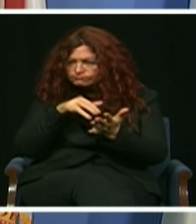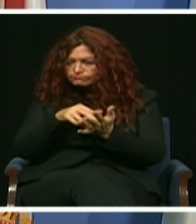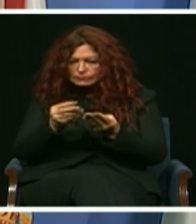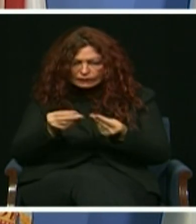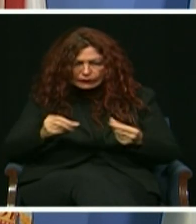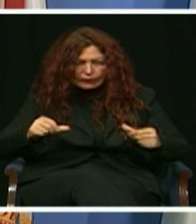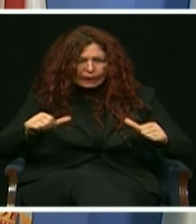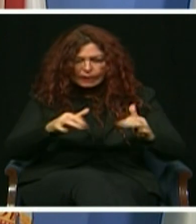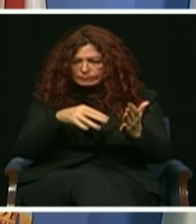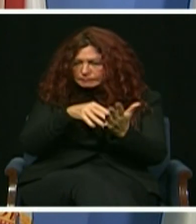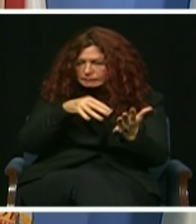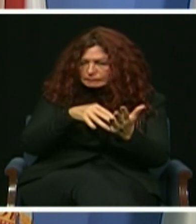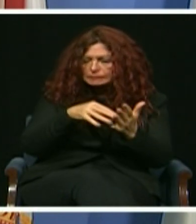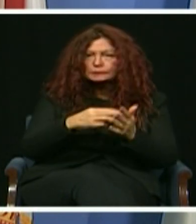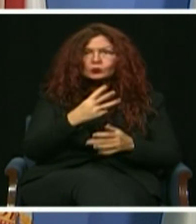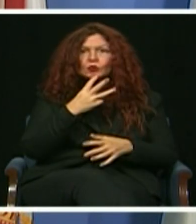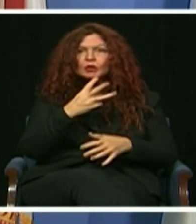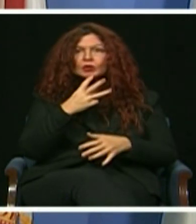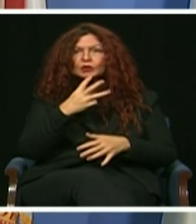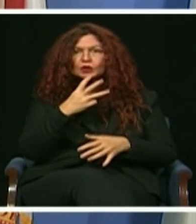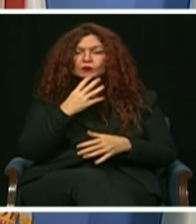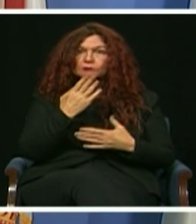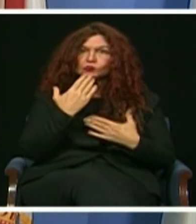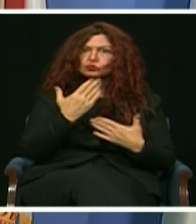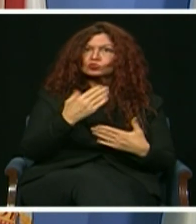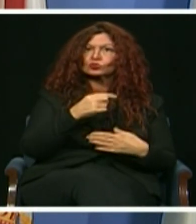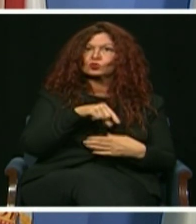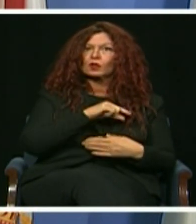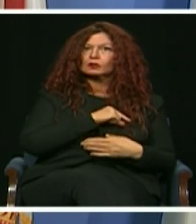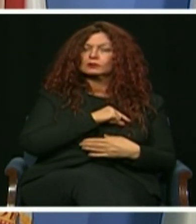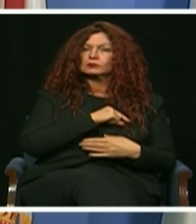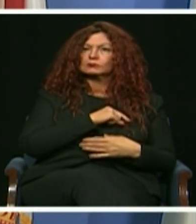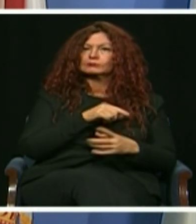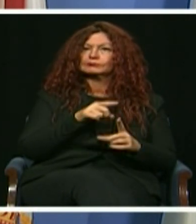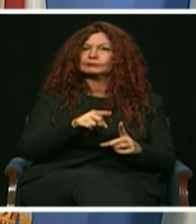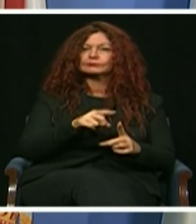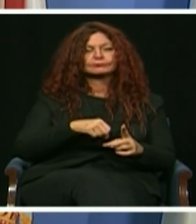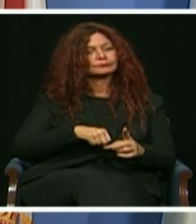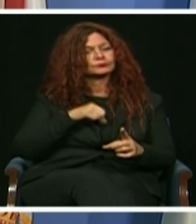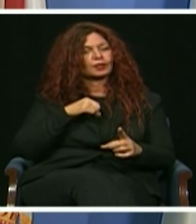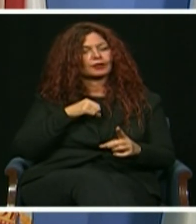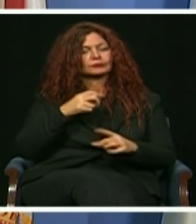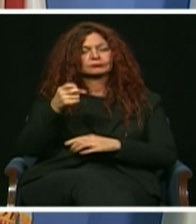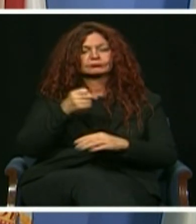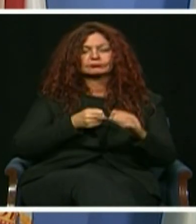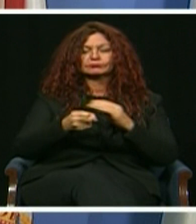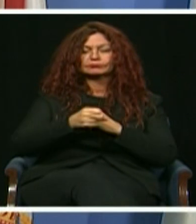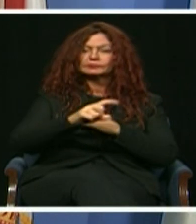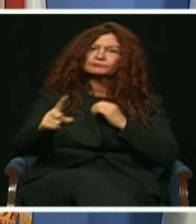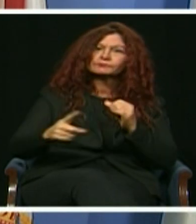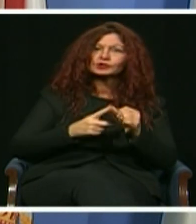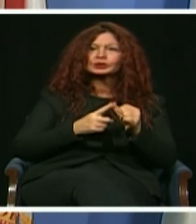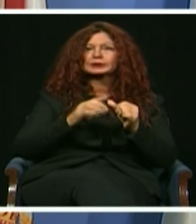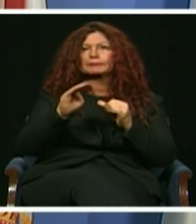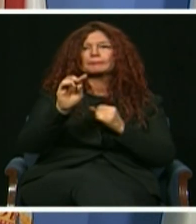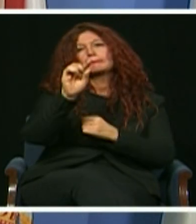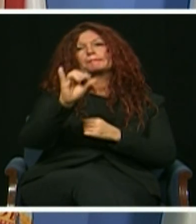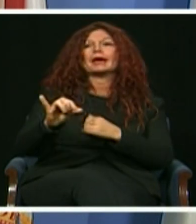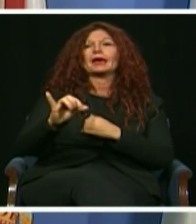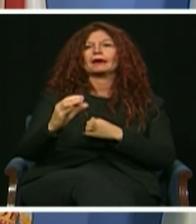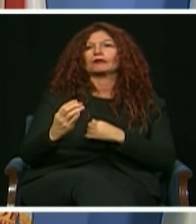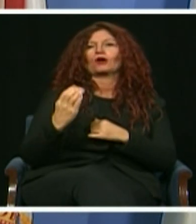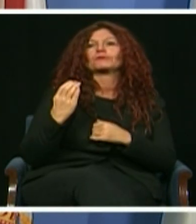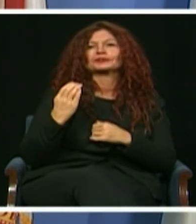surface water quality. I was very proud to appoint Miami-Dade's first-ever Chief Bay Officer, Irrela Baguay, to a new